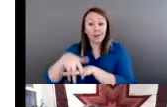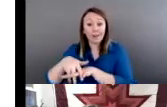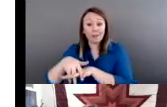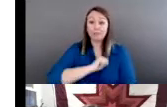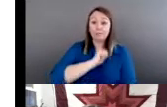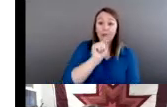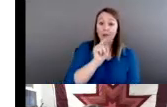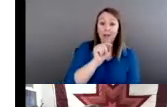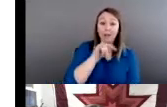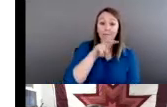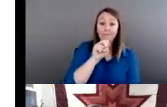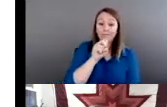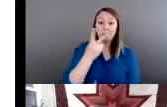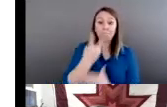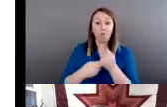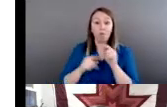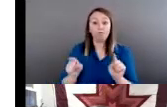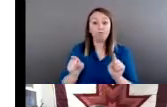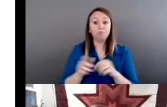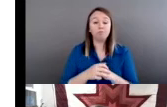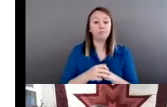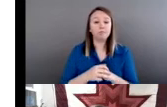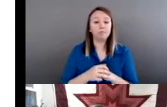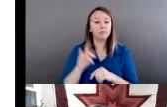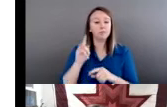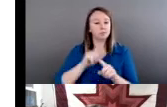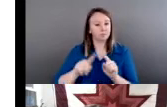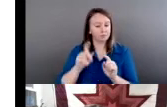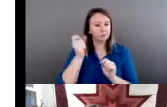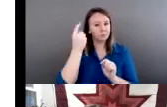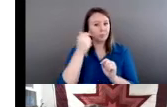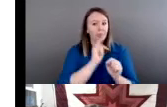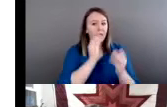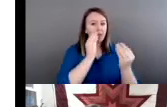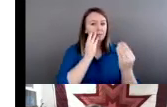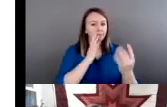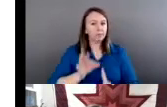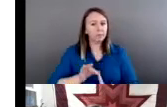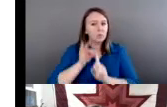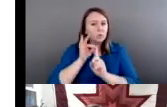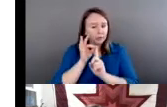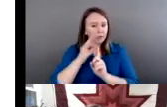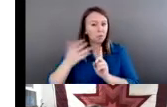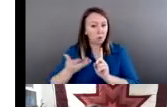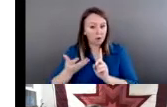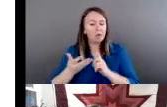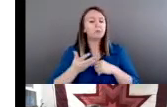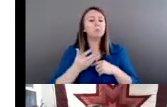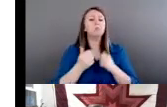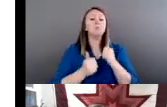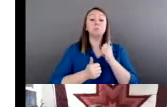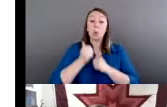perpetrators. But the unique aspect of this data is that most of the time in the United